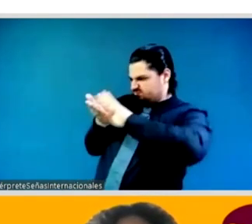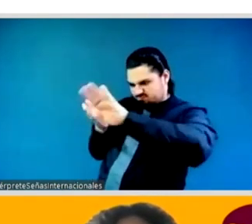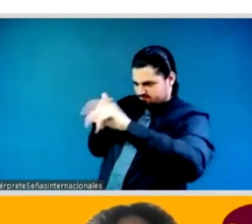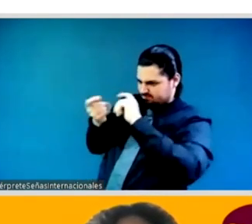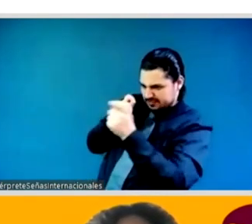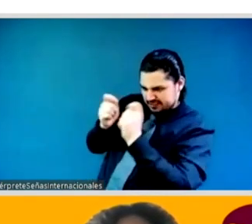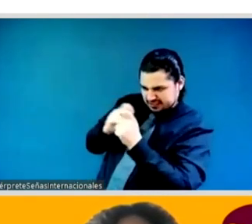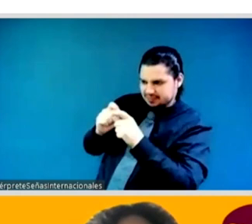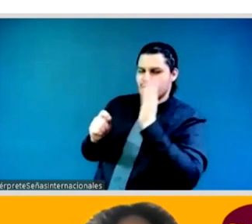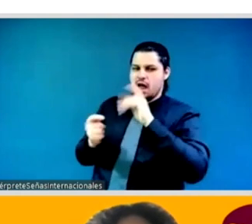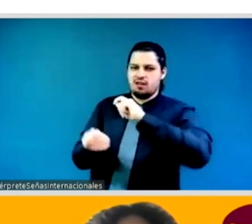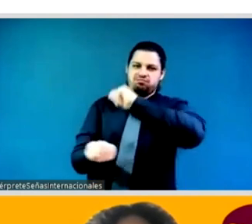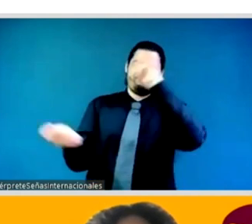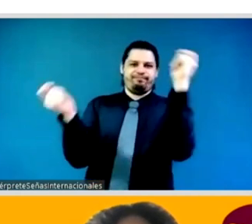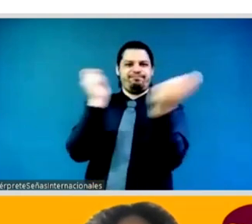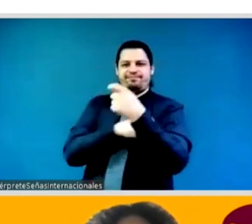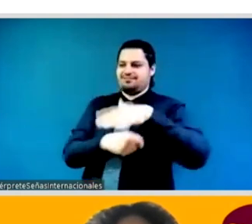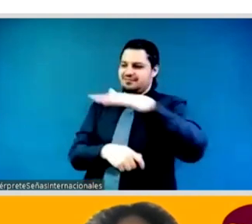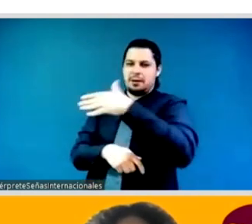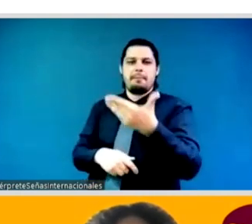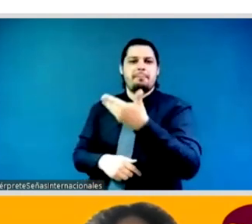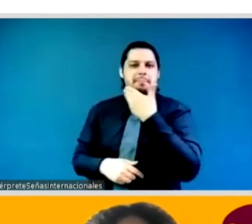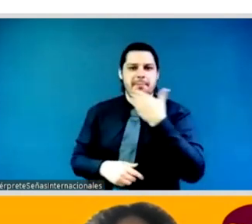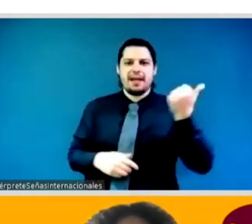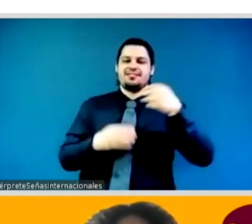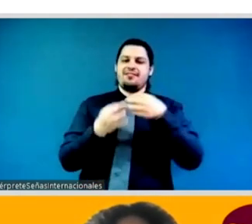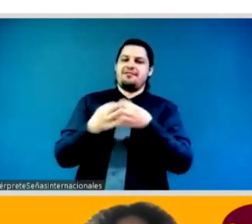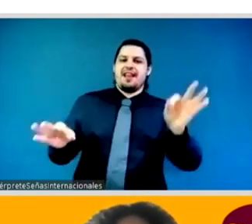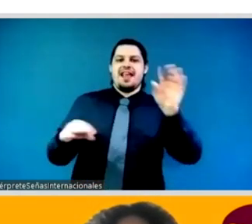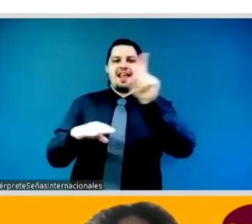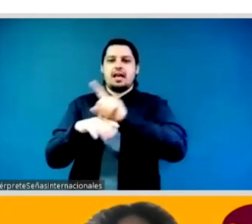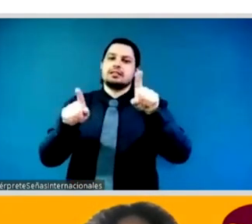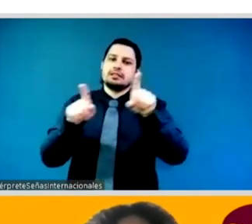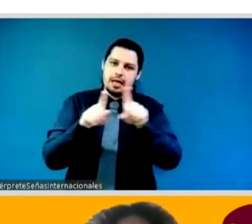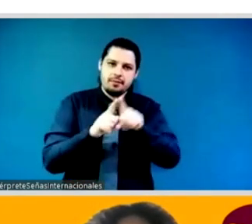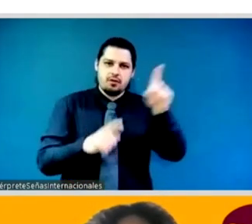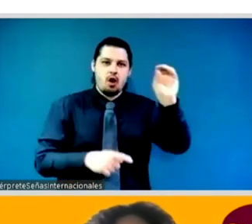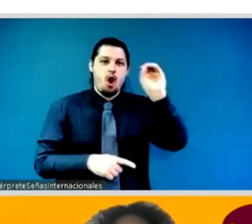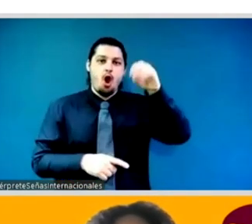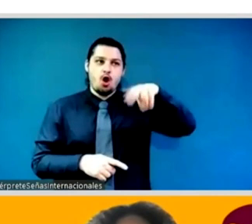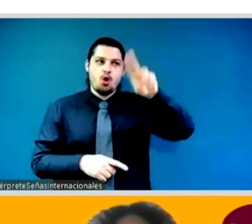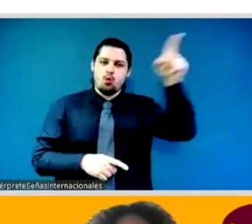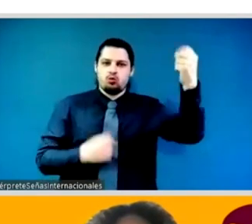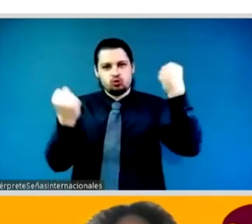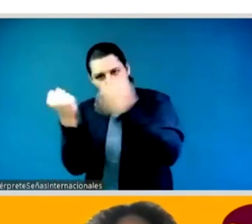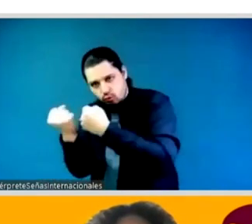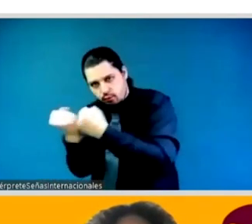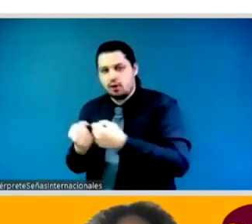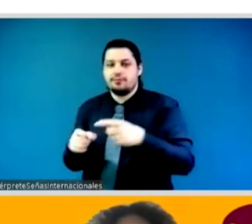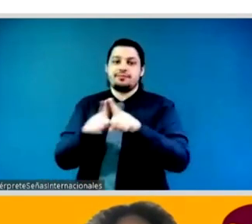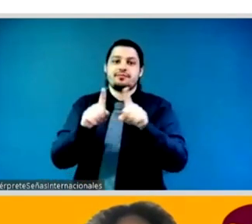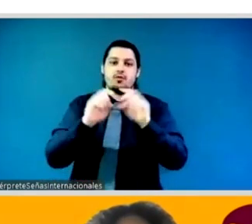can commit to strengthen protection mechanisms